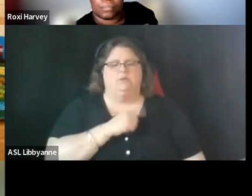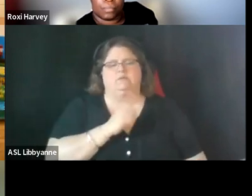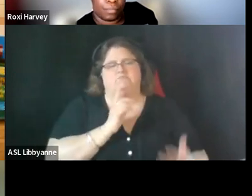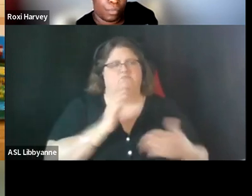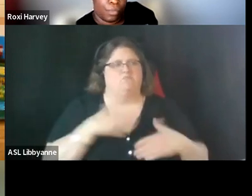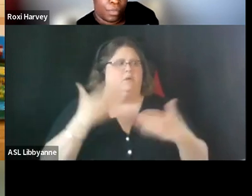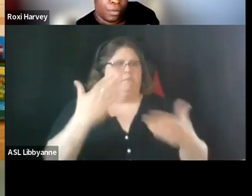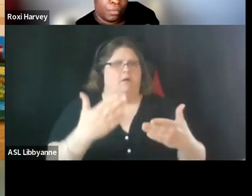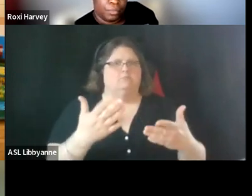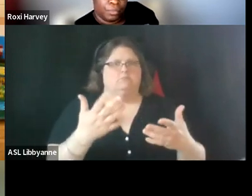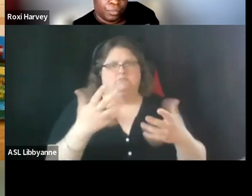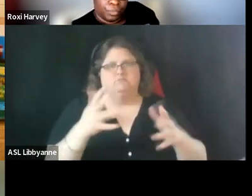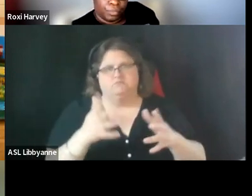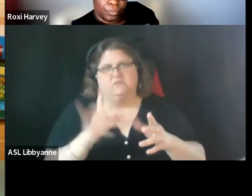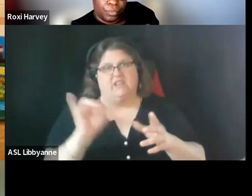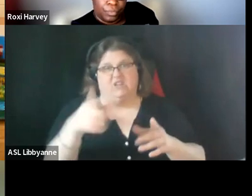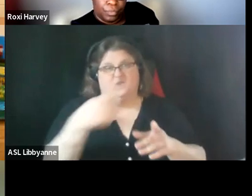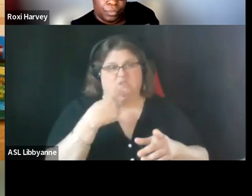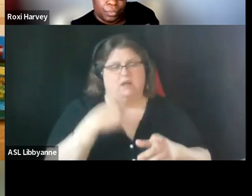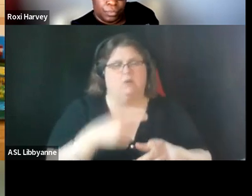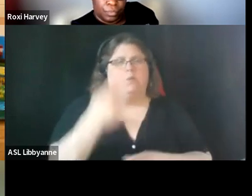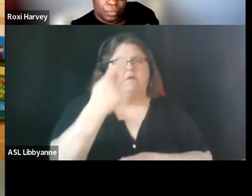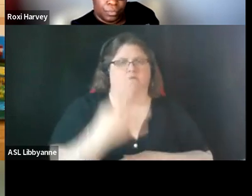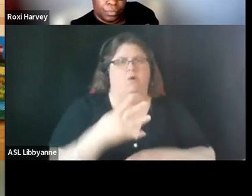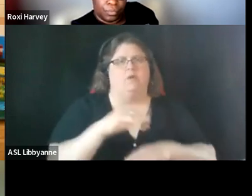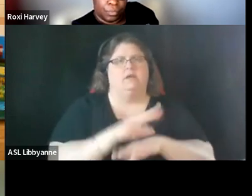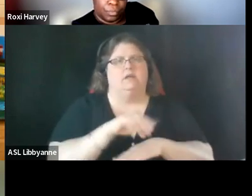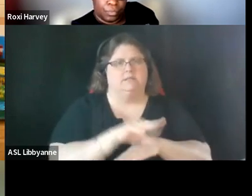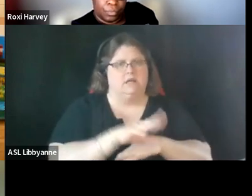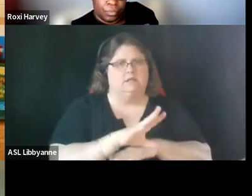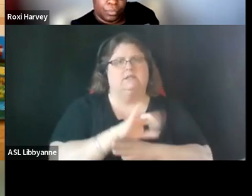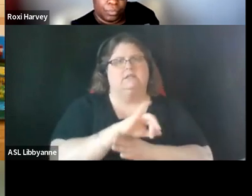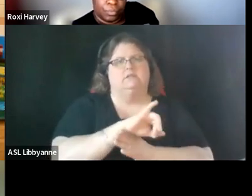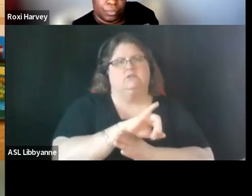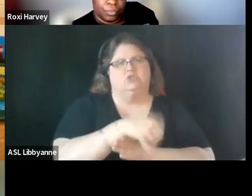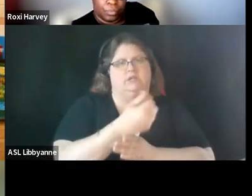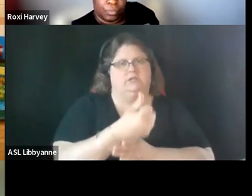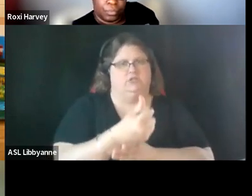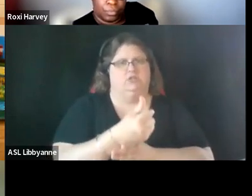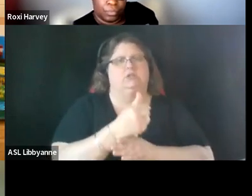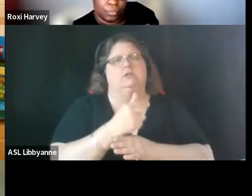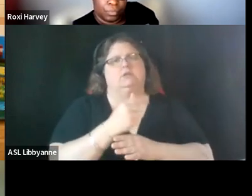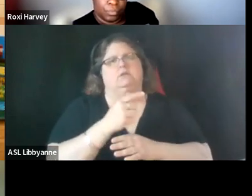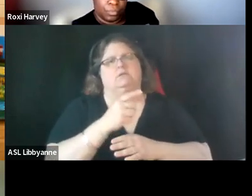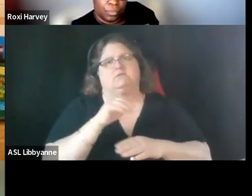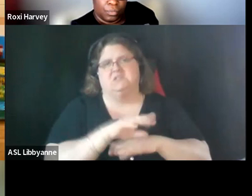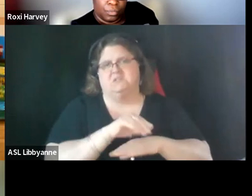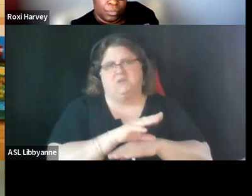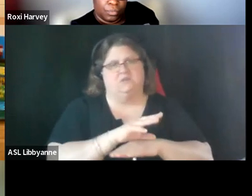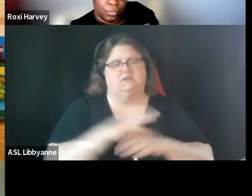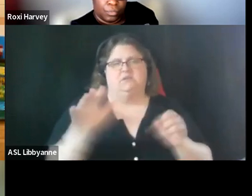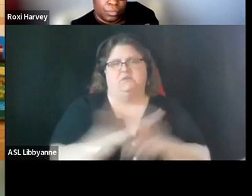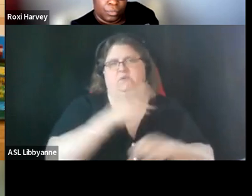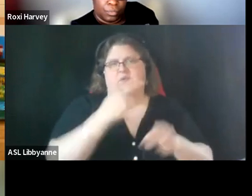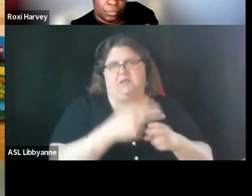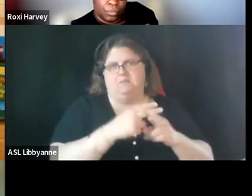as you stated one-fourth consulting jg consulting as the full name of the firm